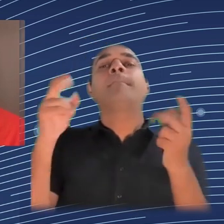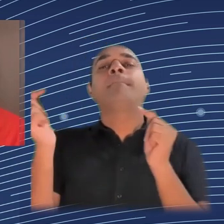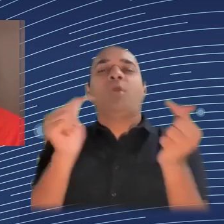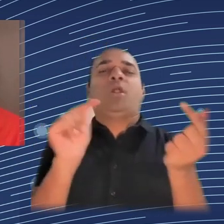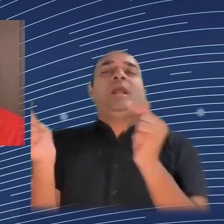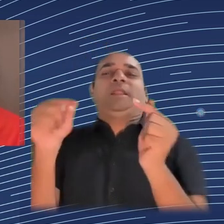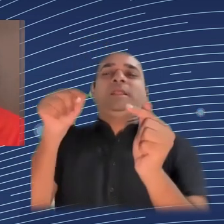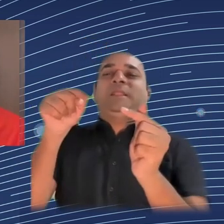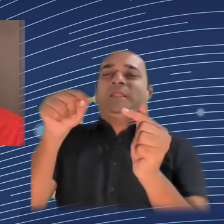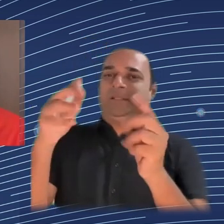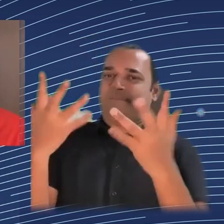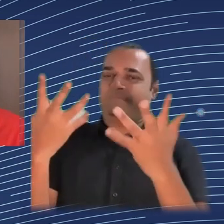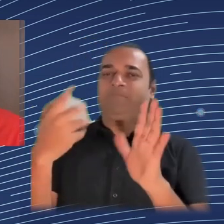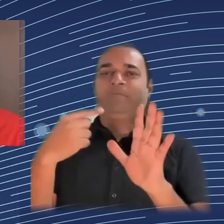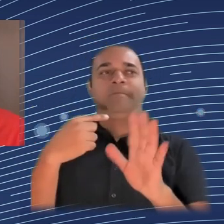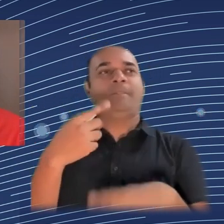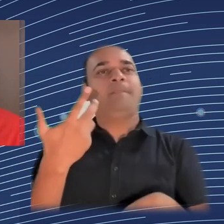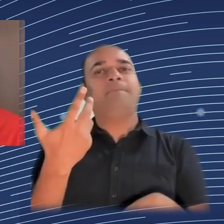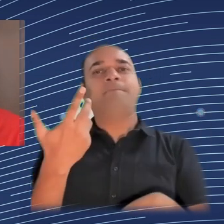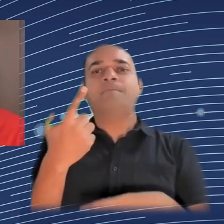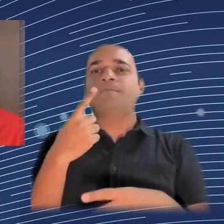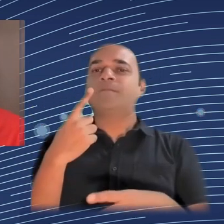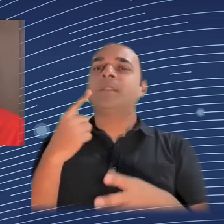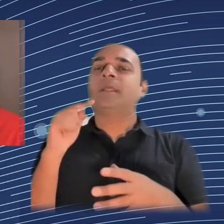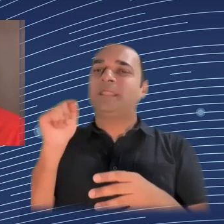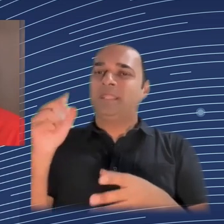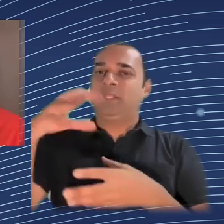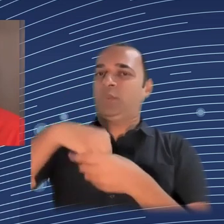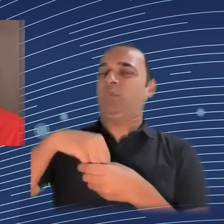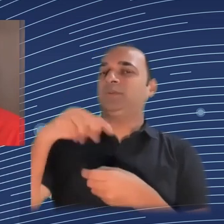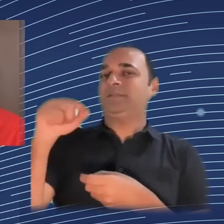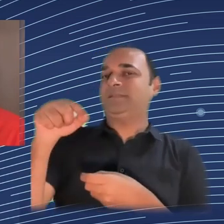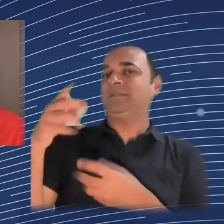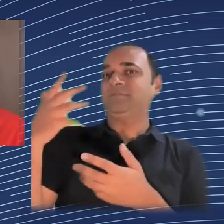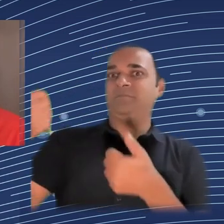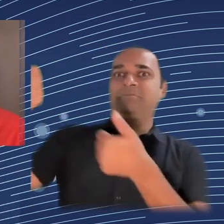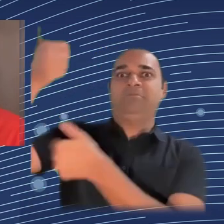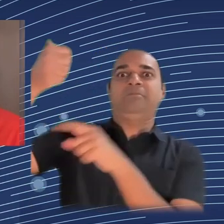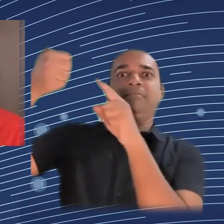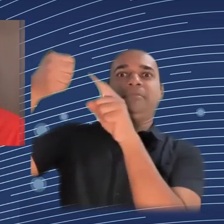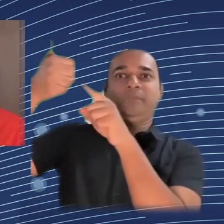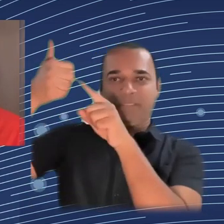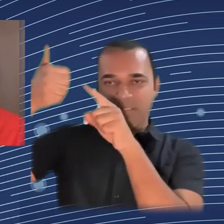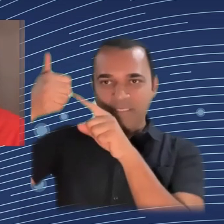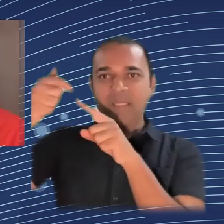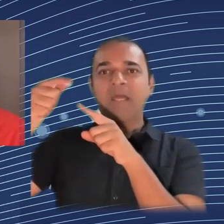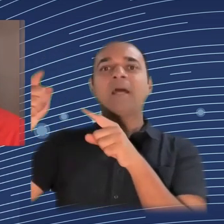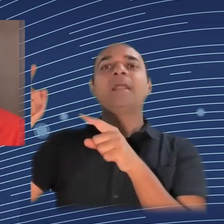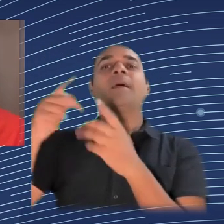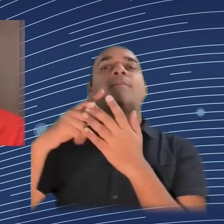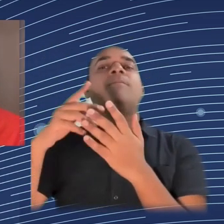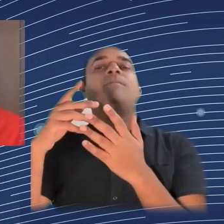actually, I think that we will do something slightly different than what we had planned, because we don't have a lot of time. So I would like to ask all the panelists,